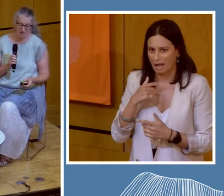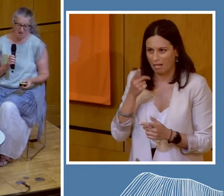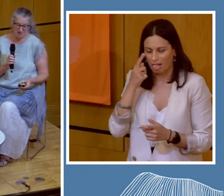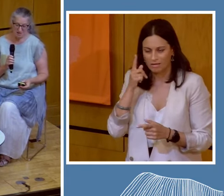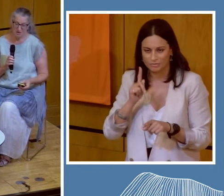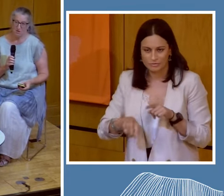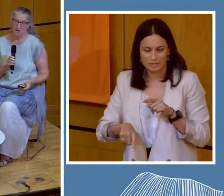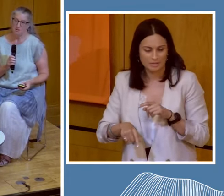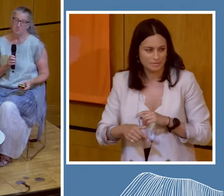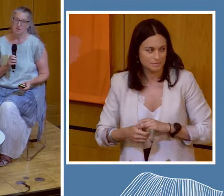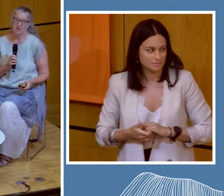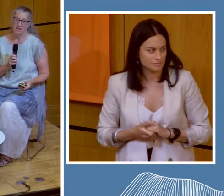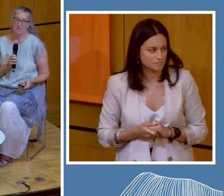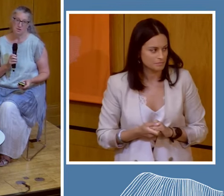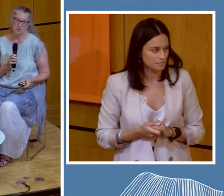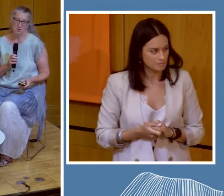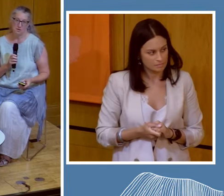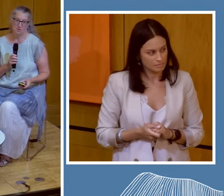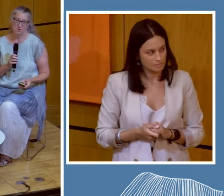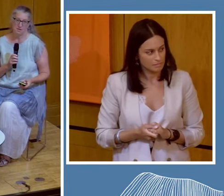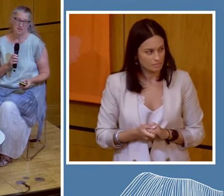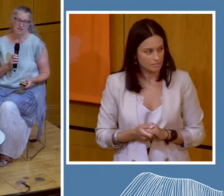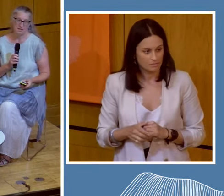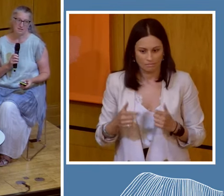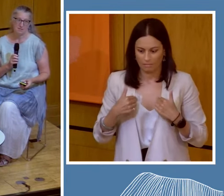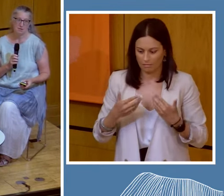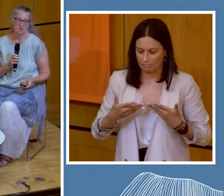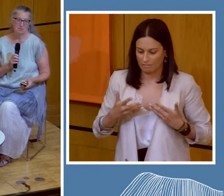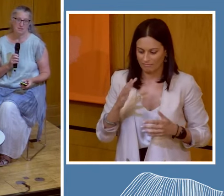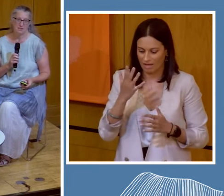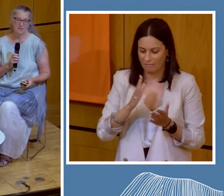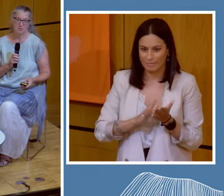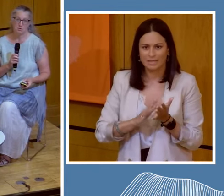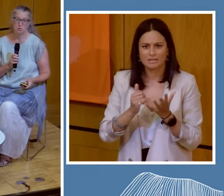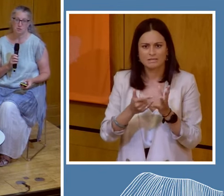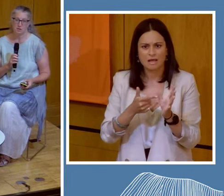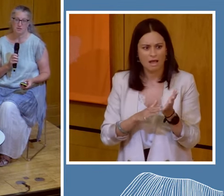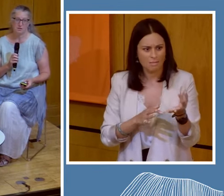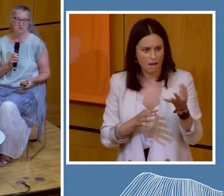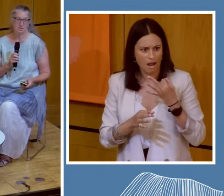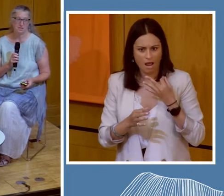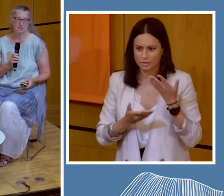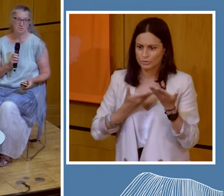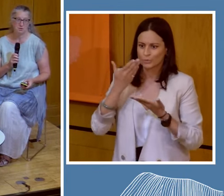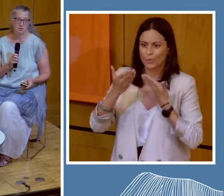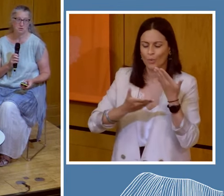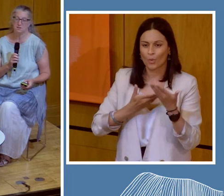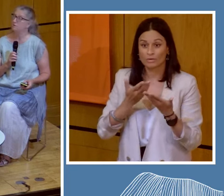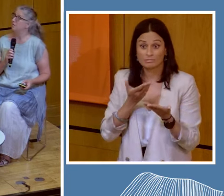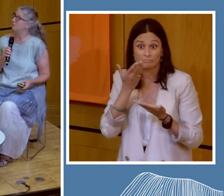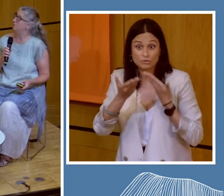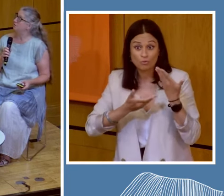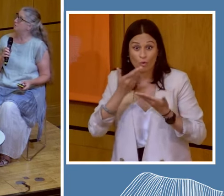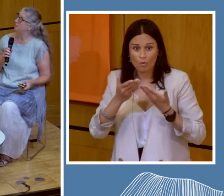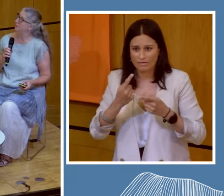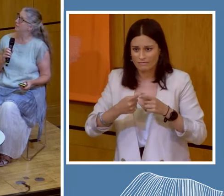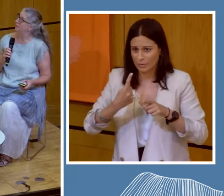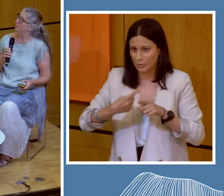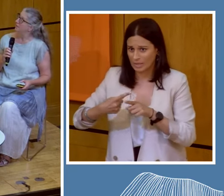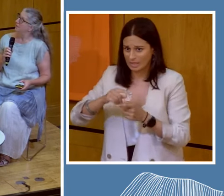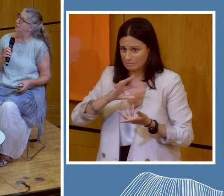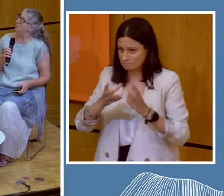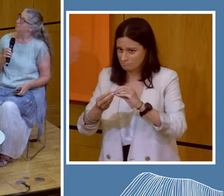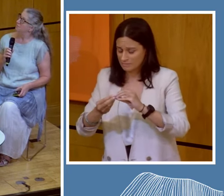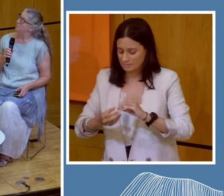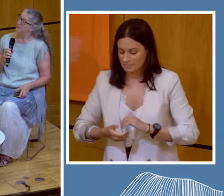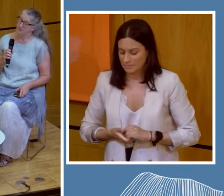it a go. So I've only got five minutes and Sam asked me to tell some stories. So I'm going to tell some stories very, very quickly.